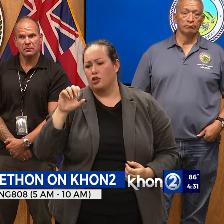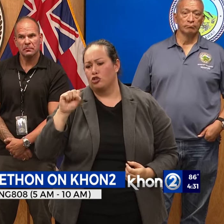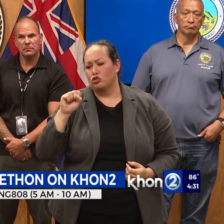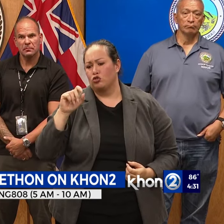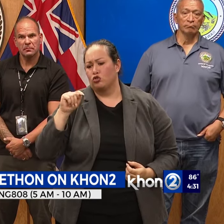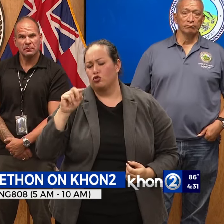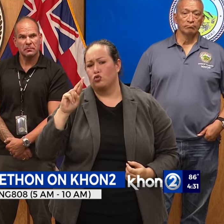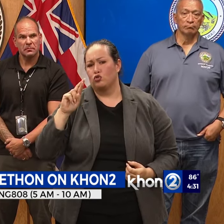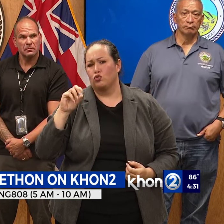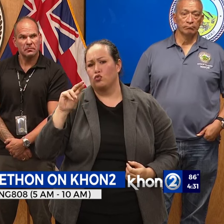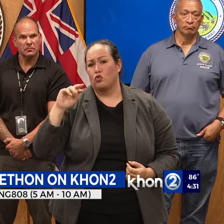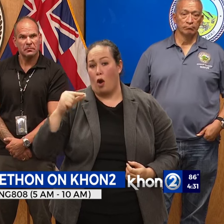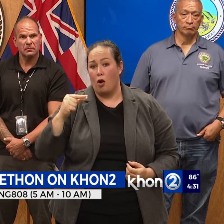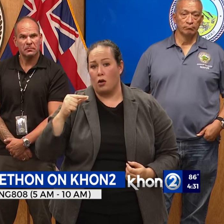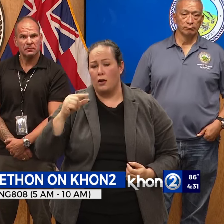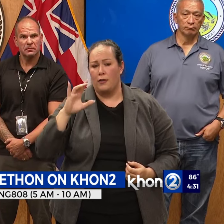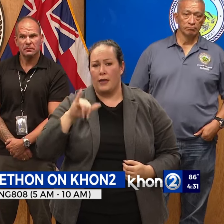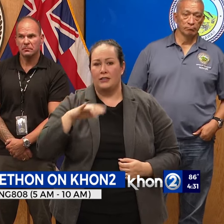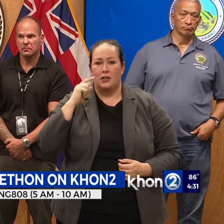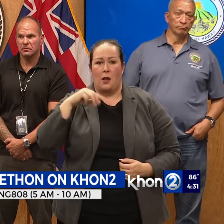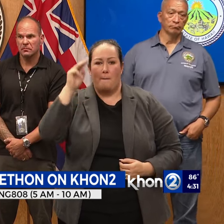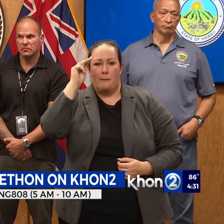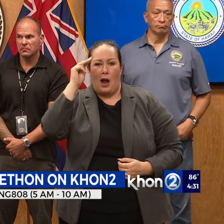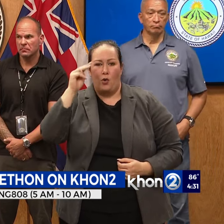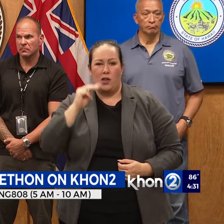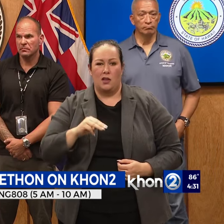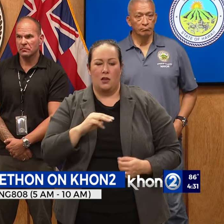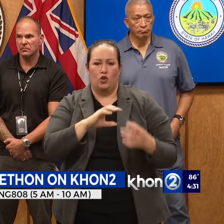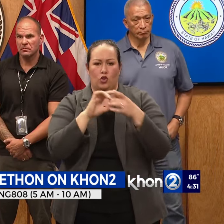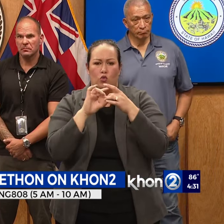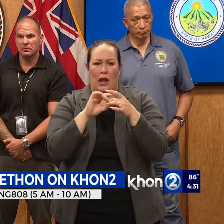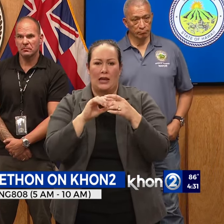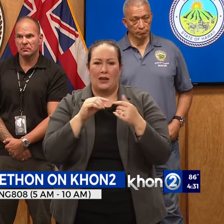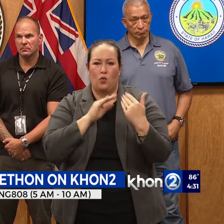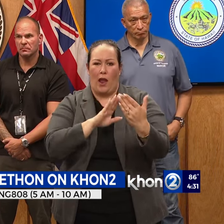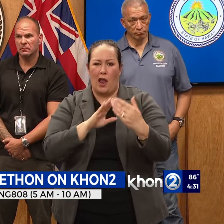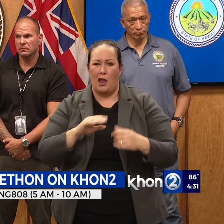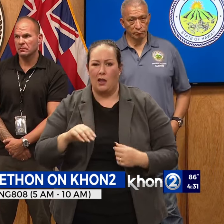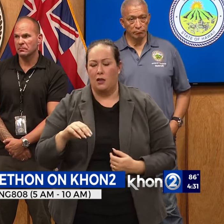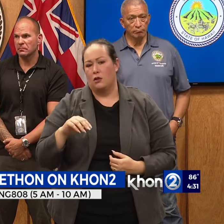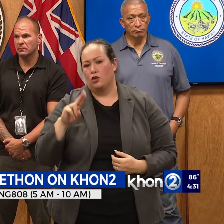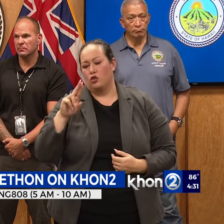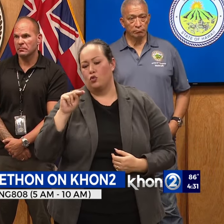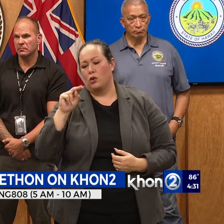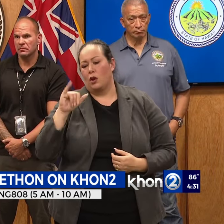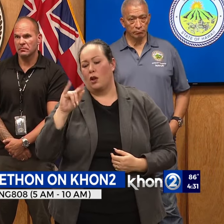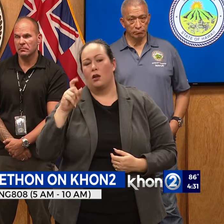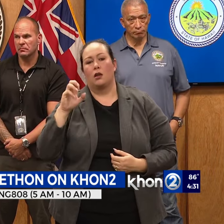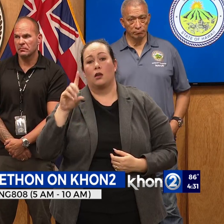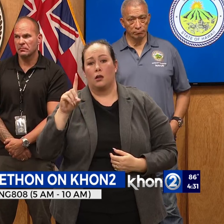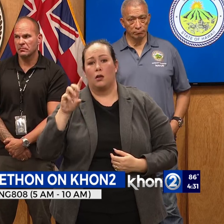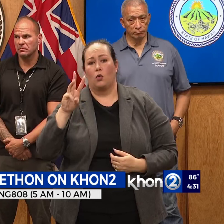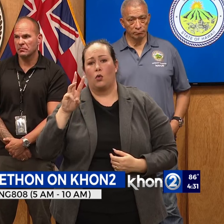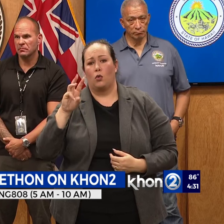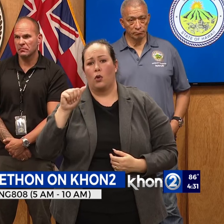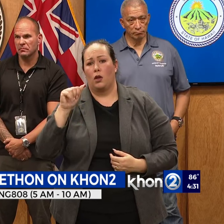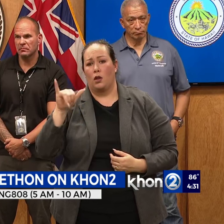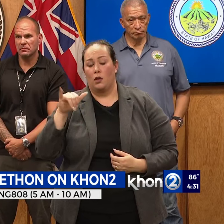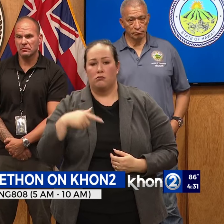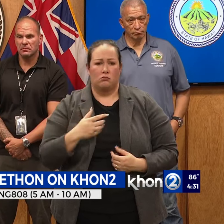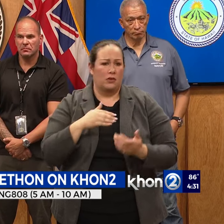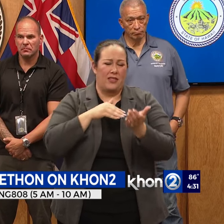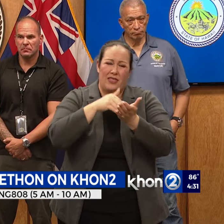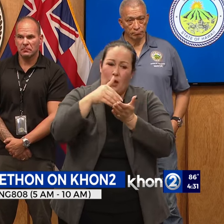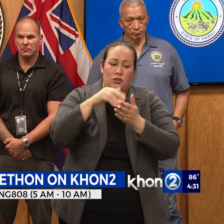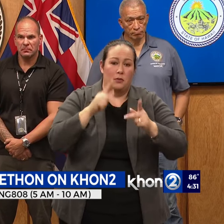Maui United Way. Millions of dollars have already poured in. But as you can tell, thousands of individuals are going to have great need here in the